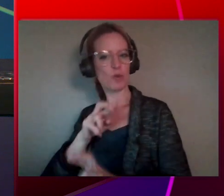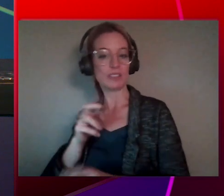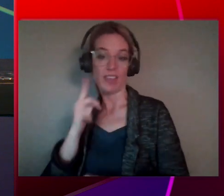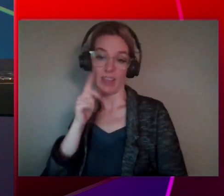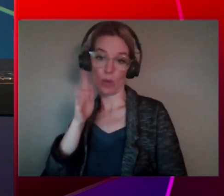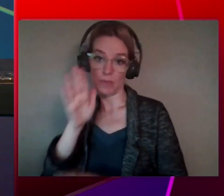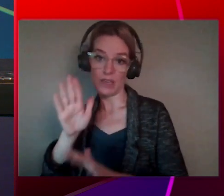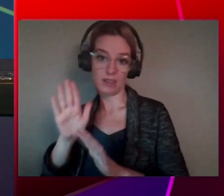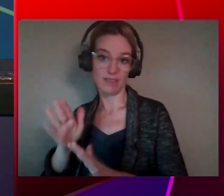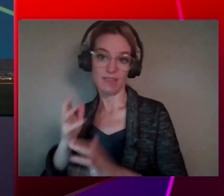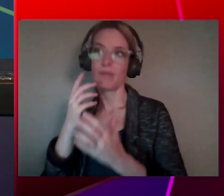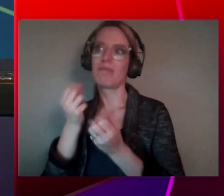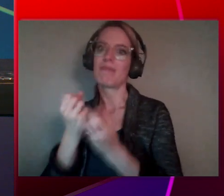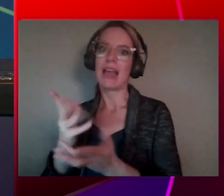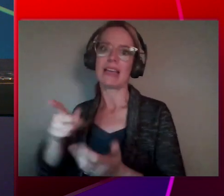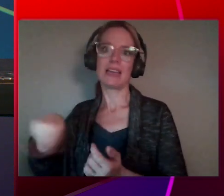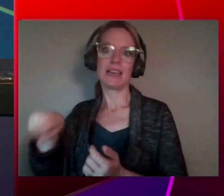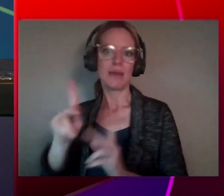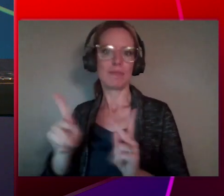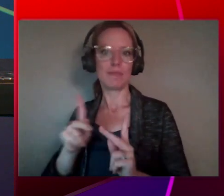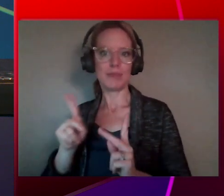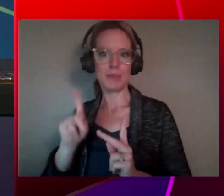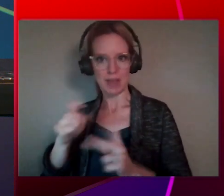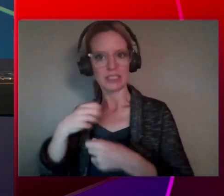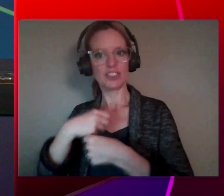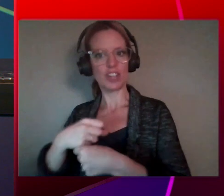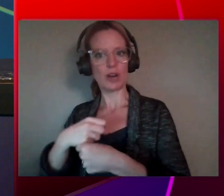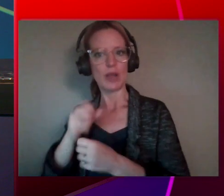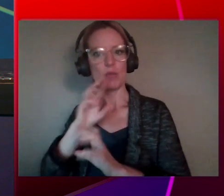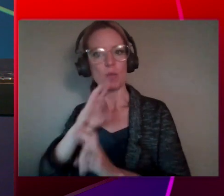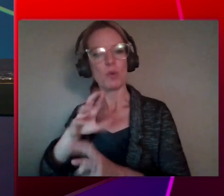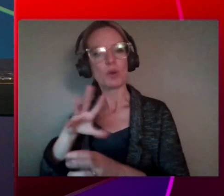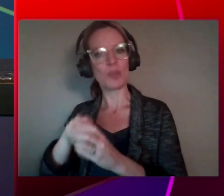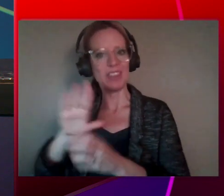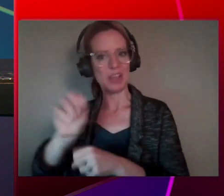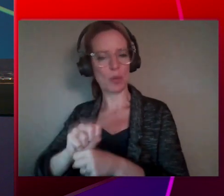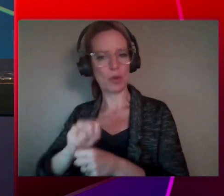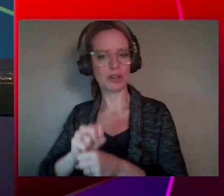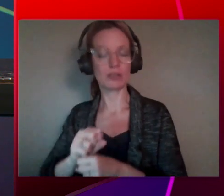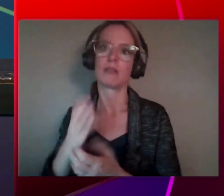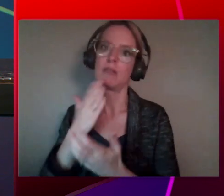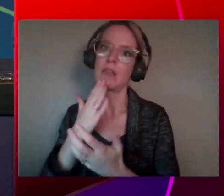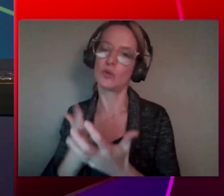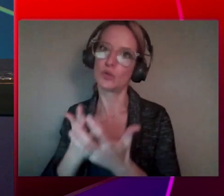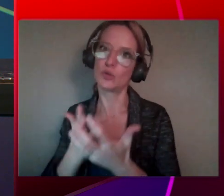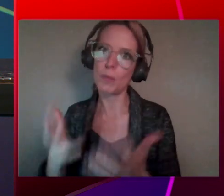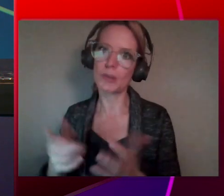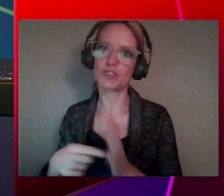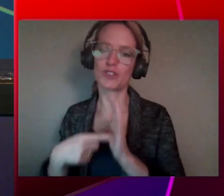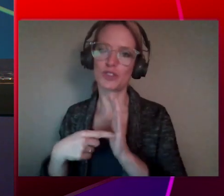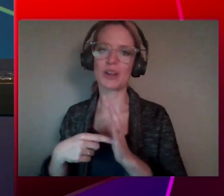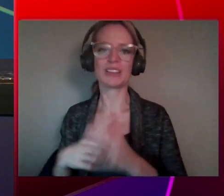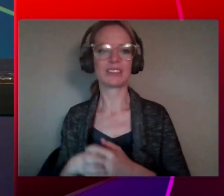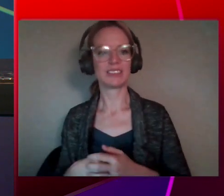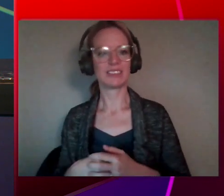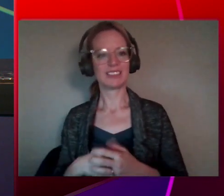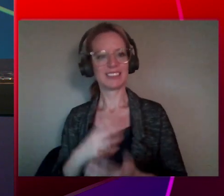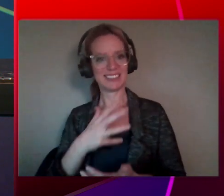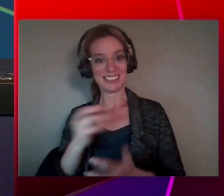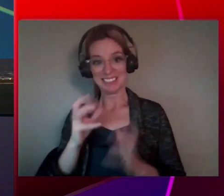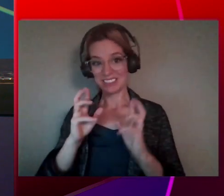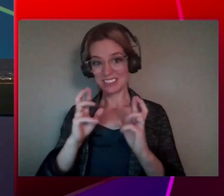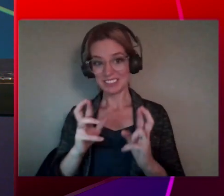to generate reports as part of their workload. So thank you so much for showing us this today. And I hope everybody